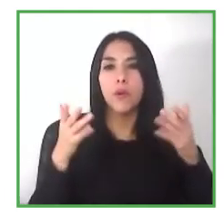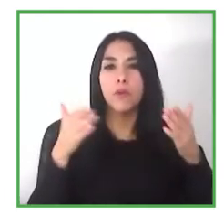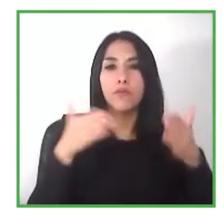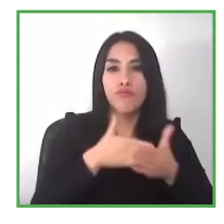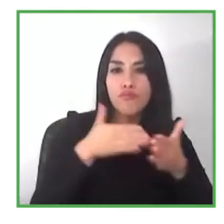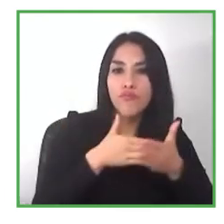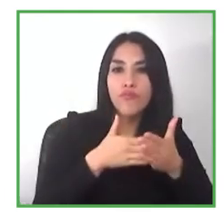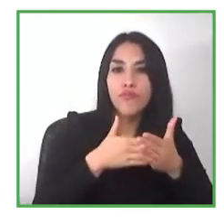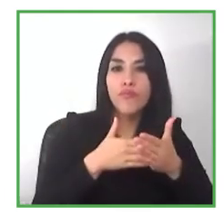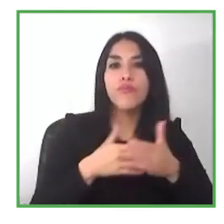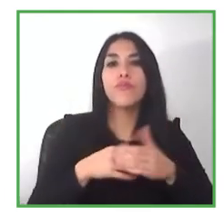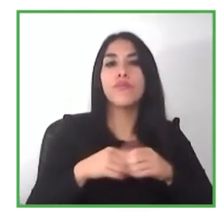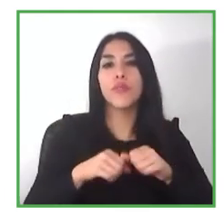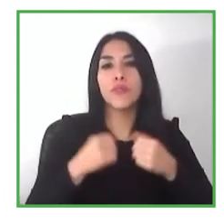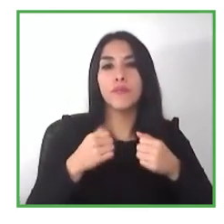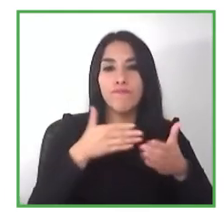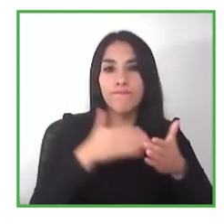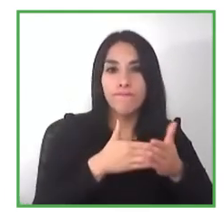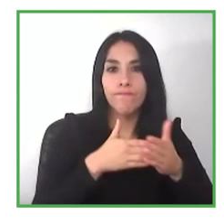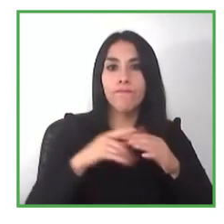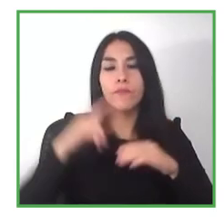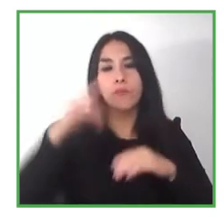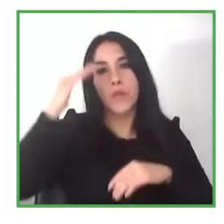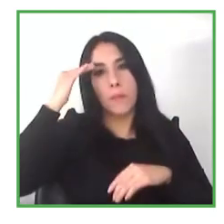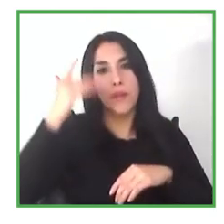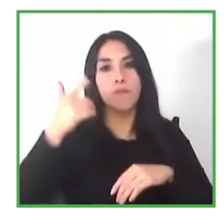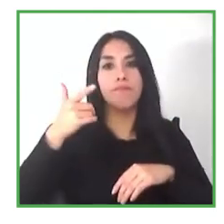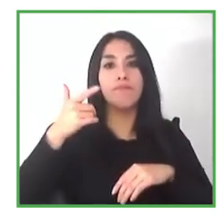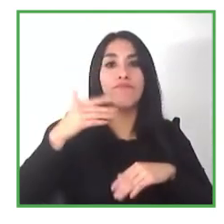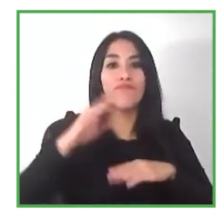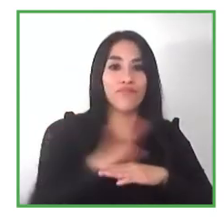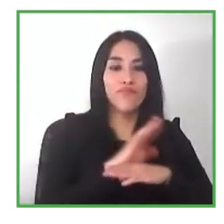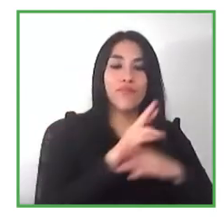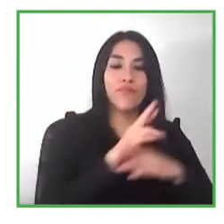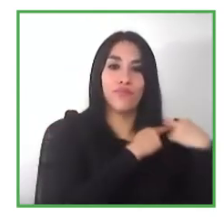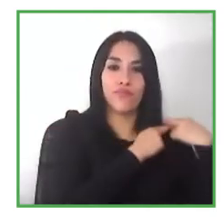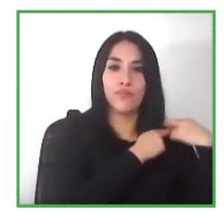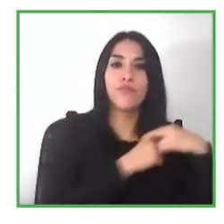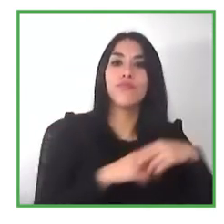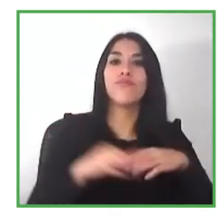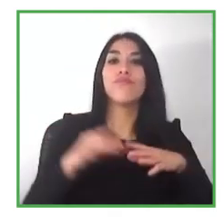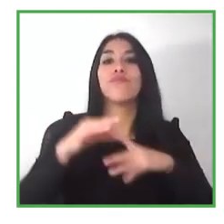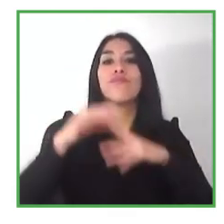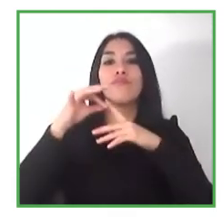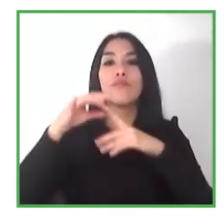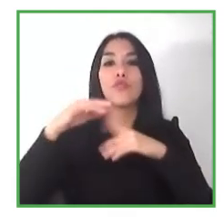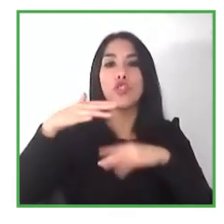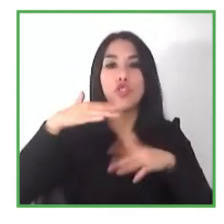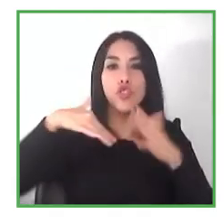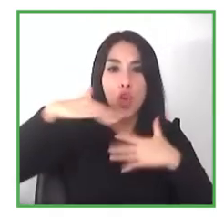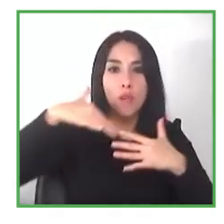barriers of the employers not just in in your area but also in other areas